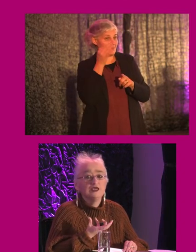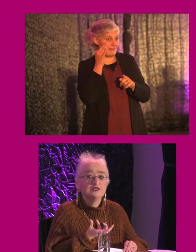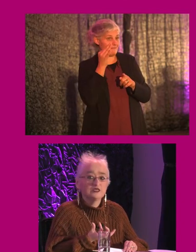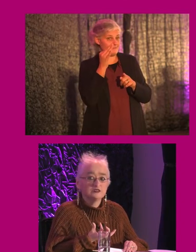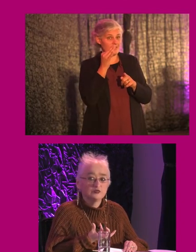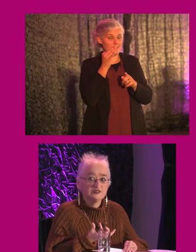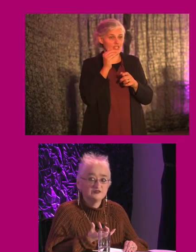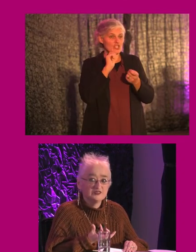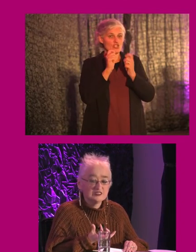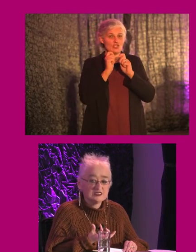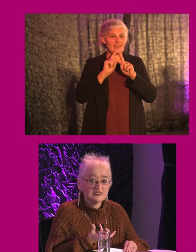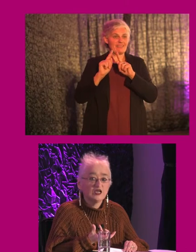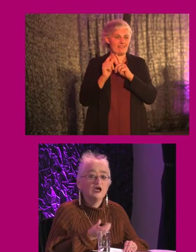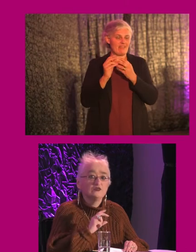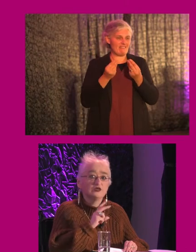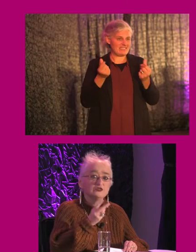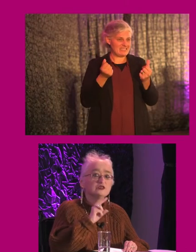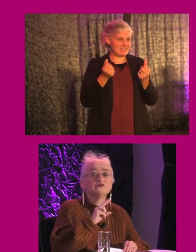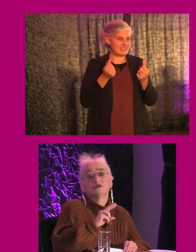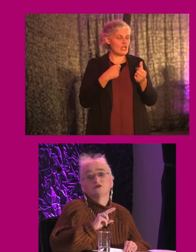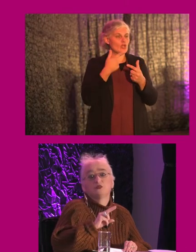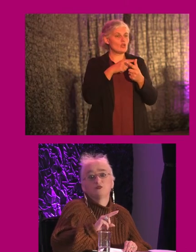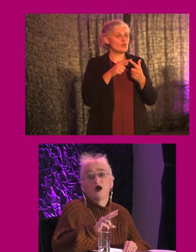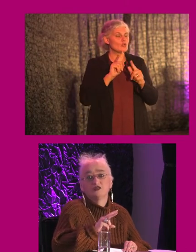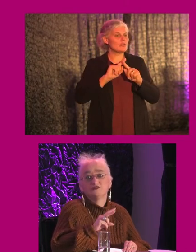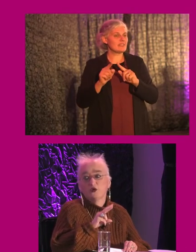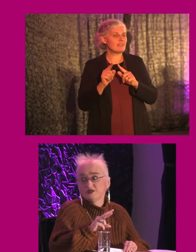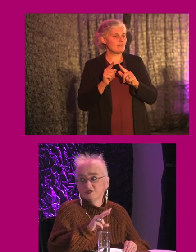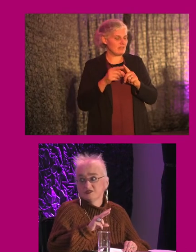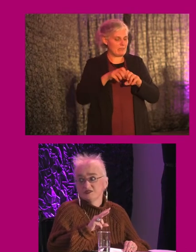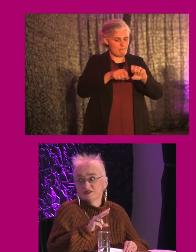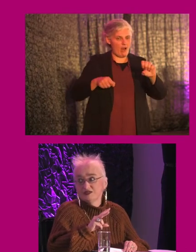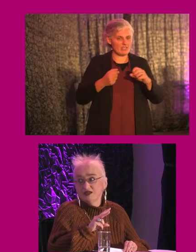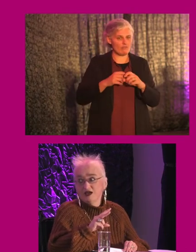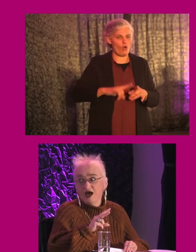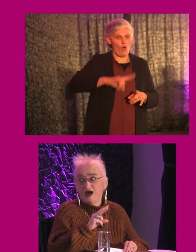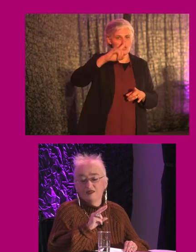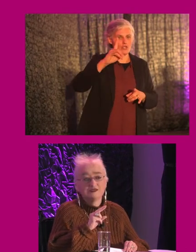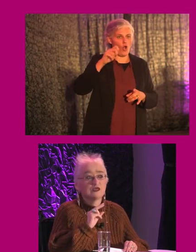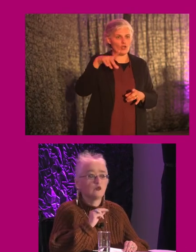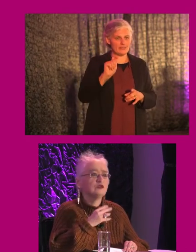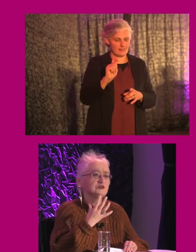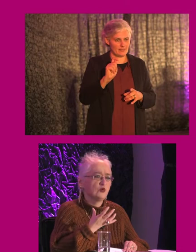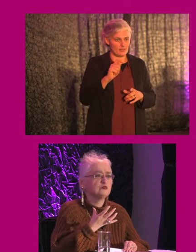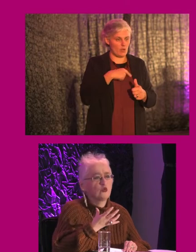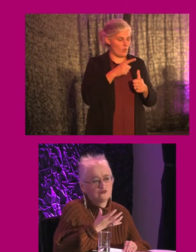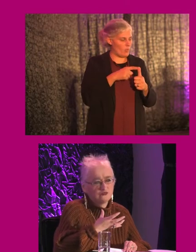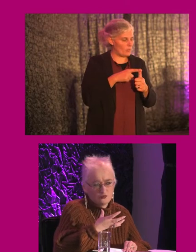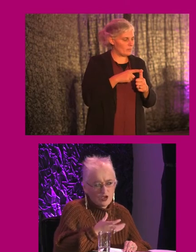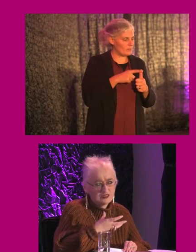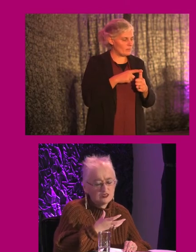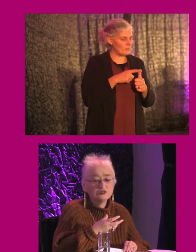in a Changing Places facility is, there are two different bars for hoists. And one is most